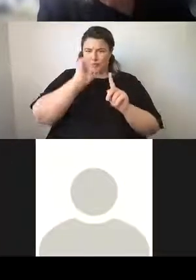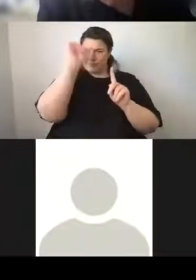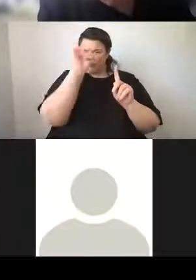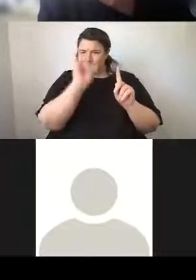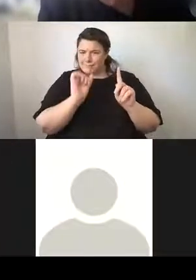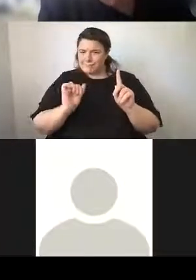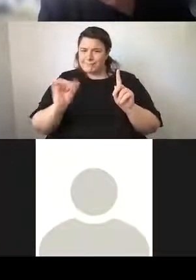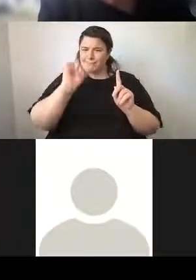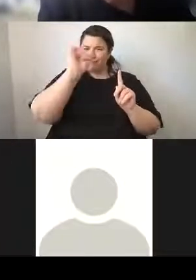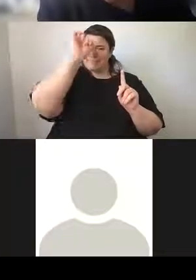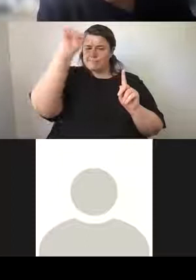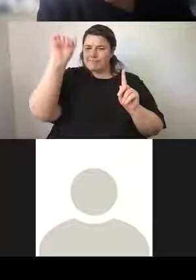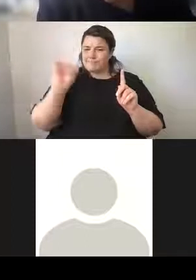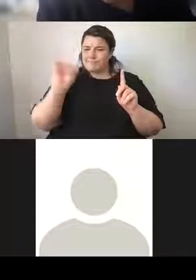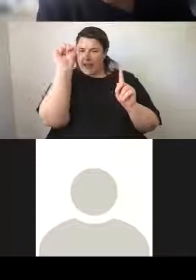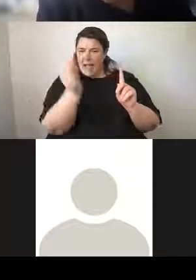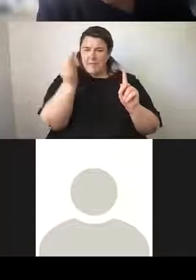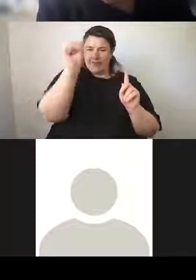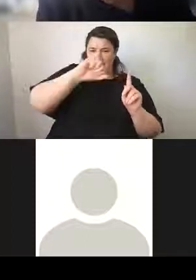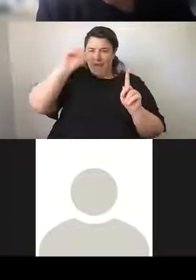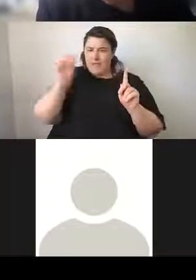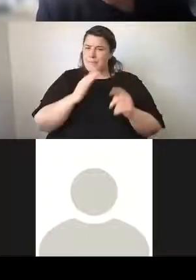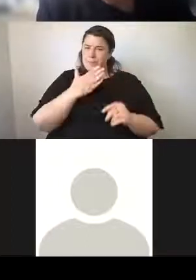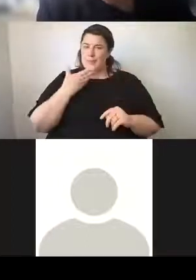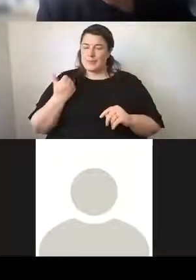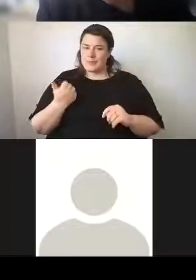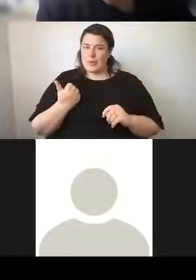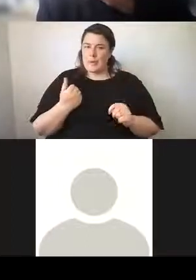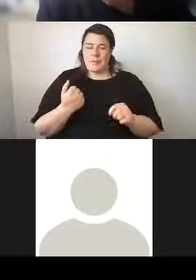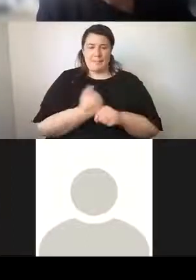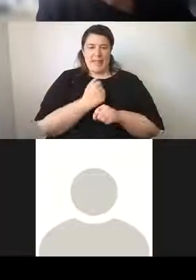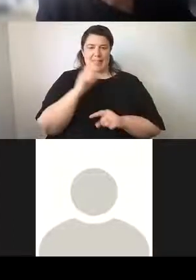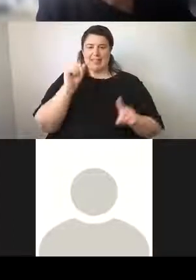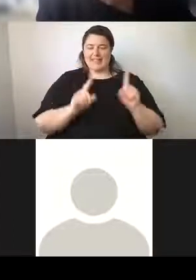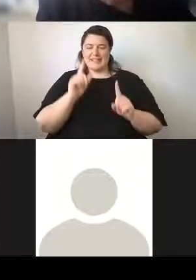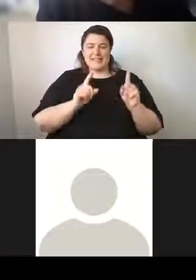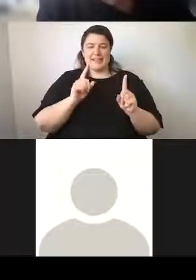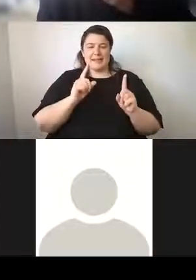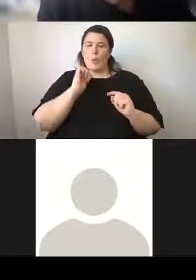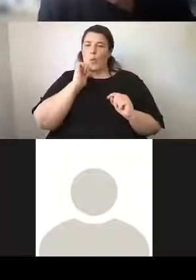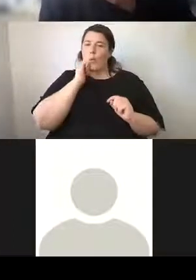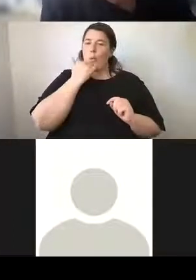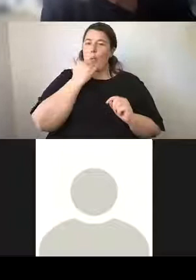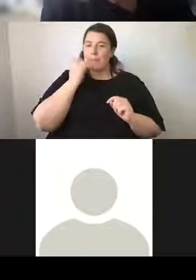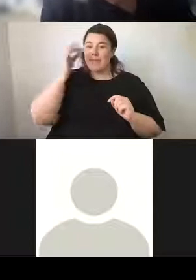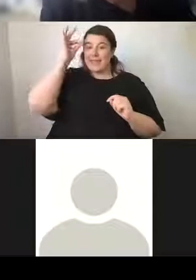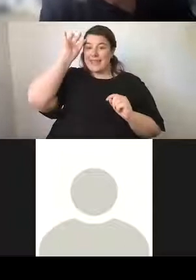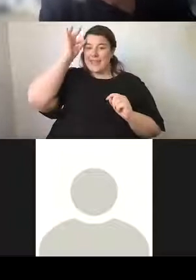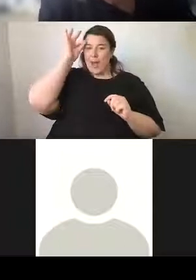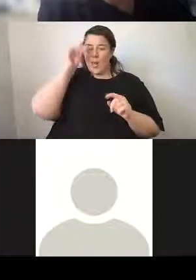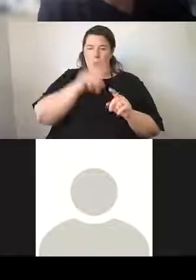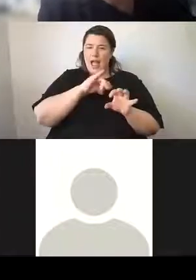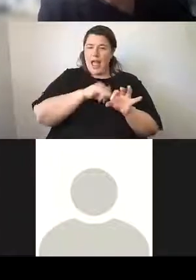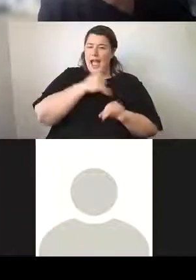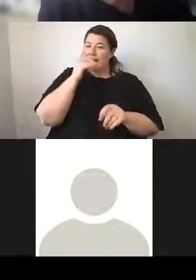sandstone carvers, but the buildings give the city a very warm, yellow, honey-coloured